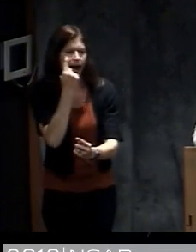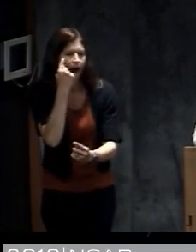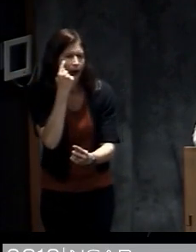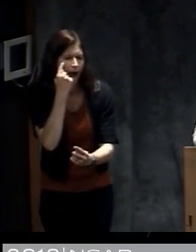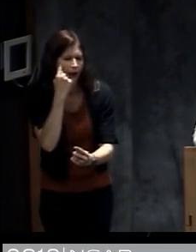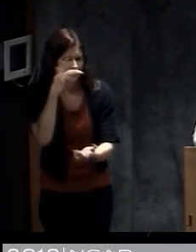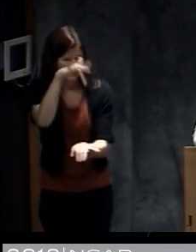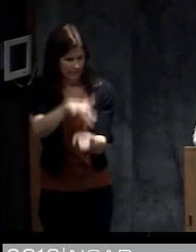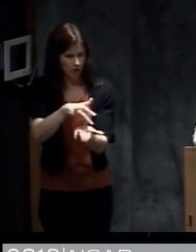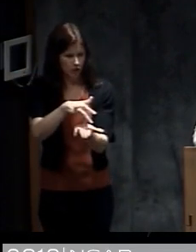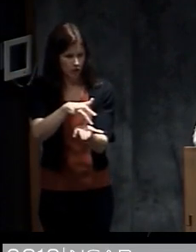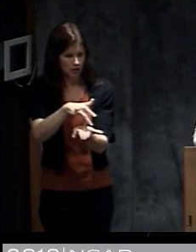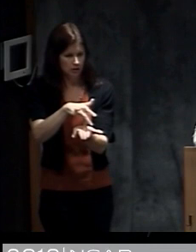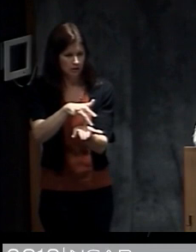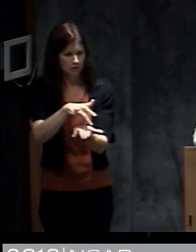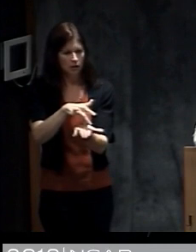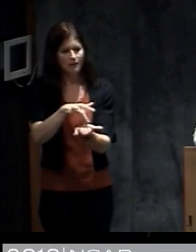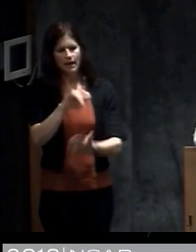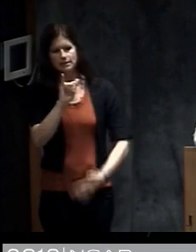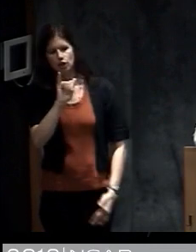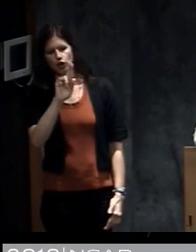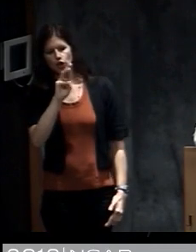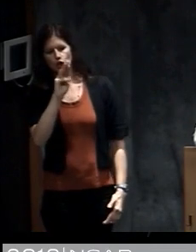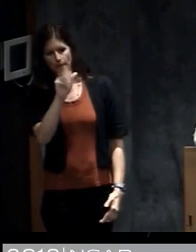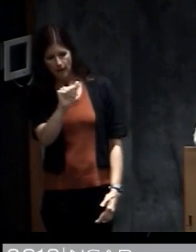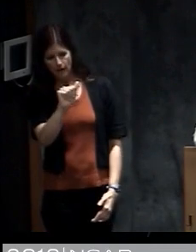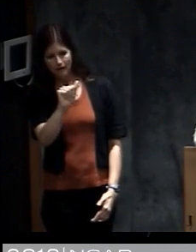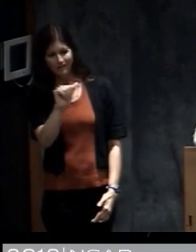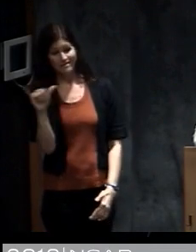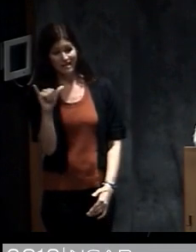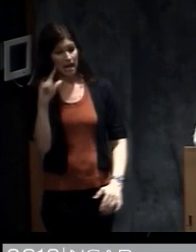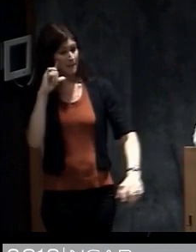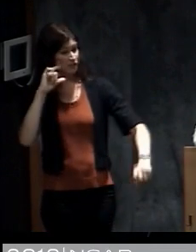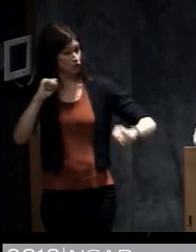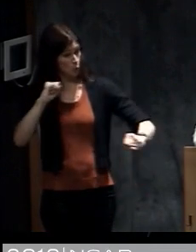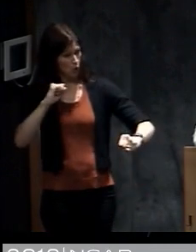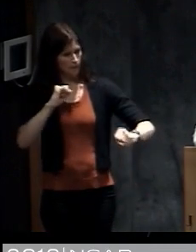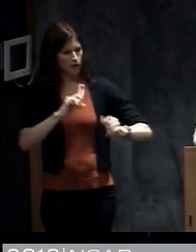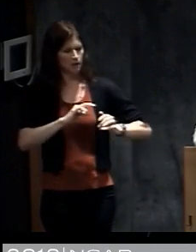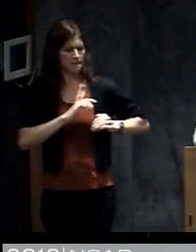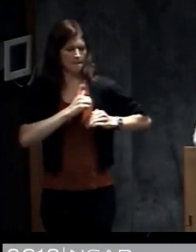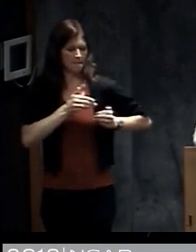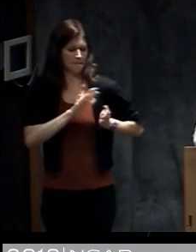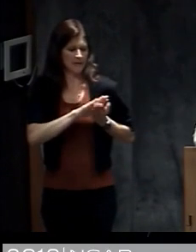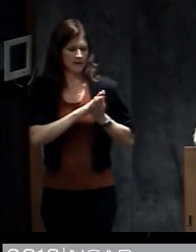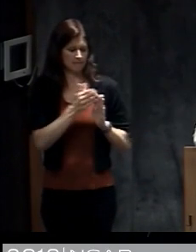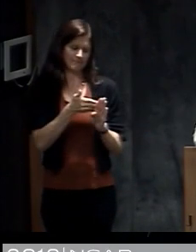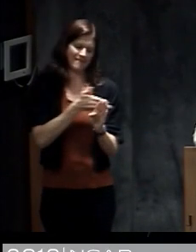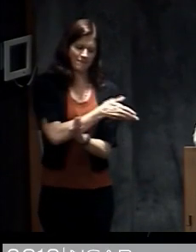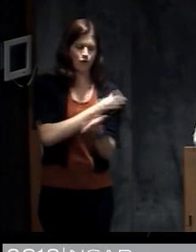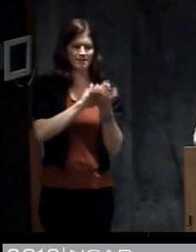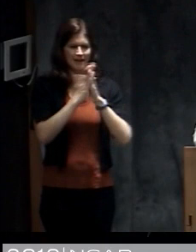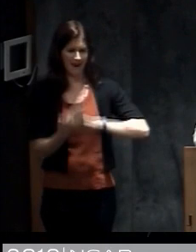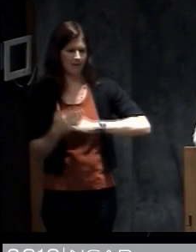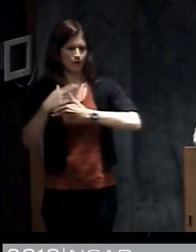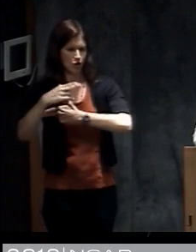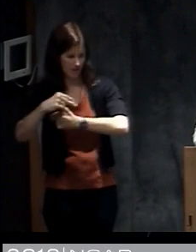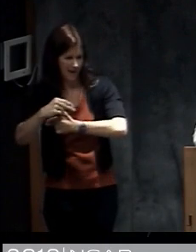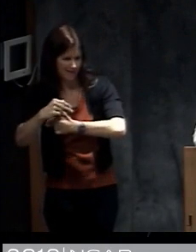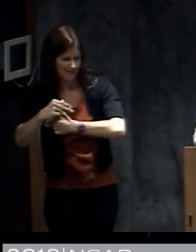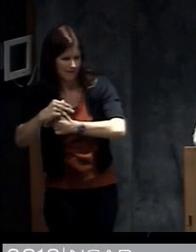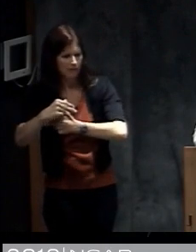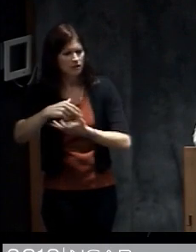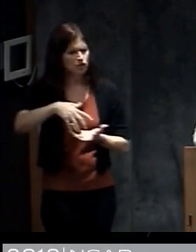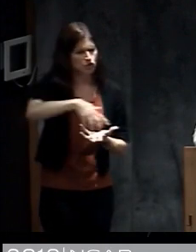hurricane and this shows tropical storm Irma so the same storm Irma earlier in its lifetime before to become a hurricane. So you can see it still has a similar sort of